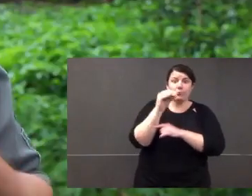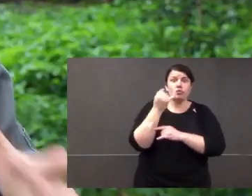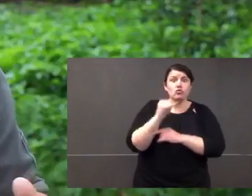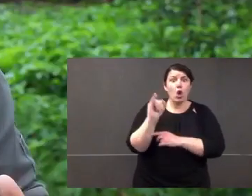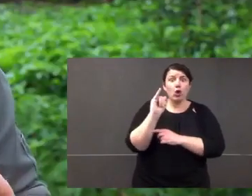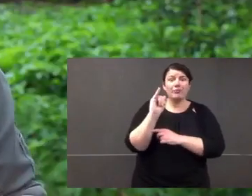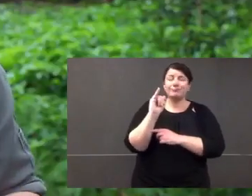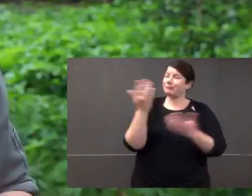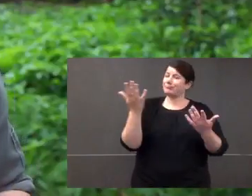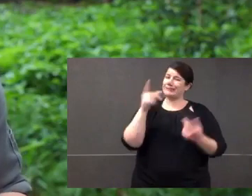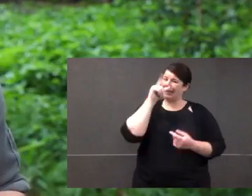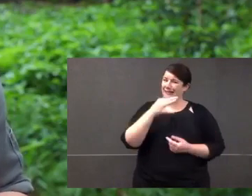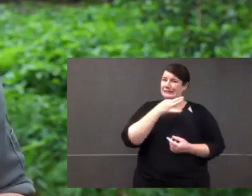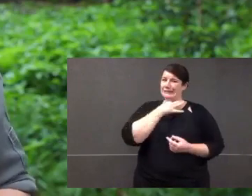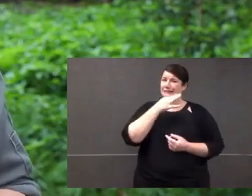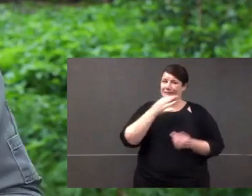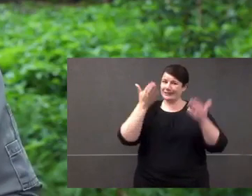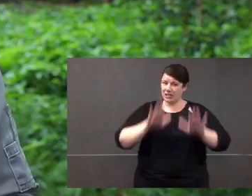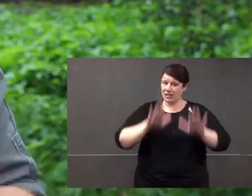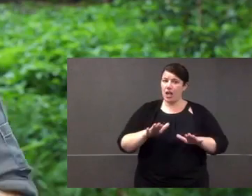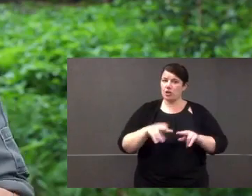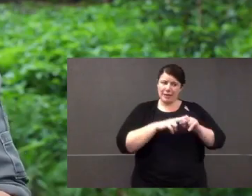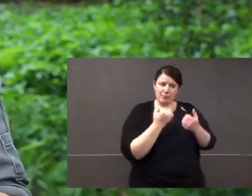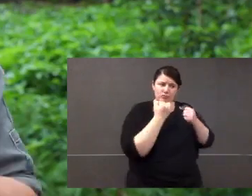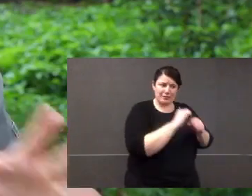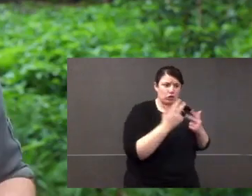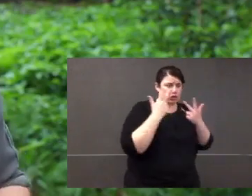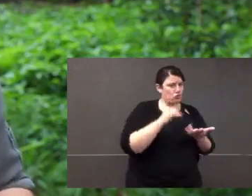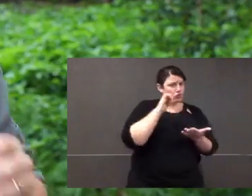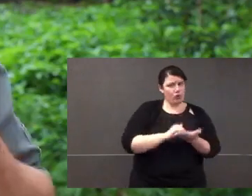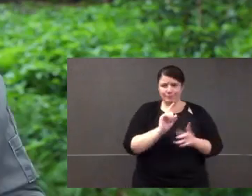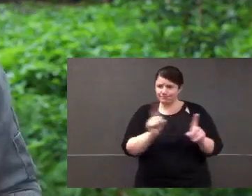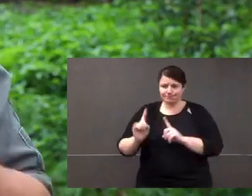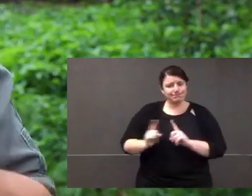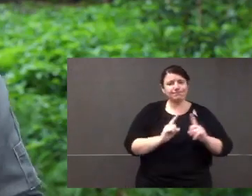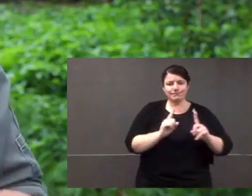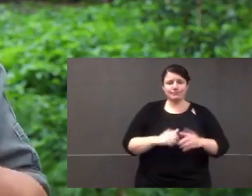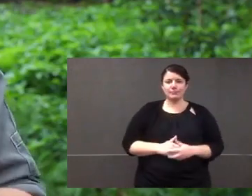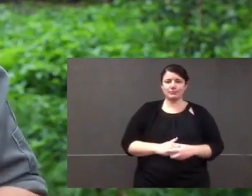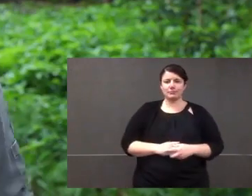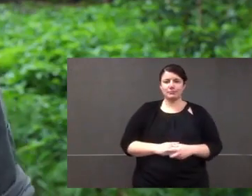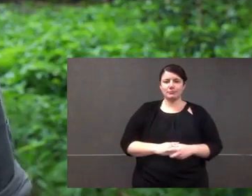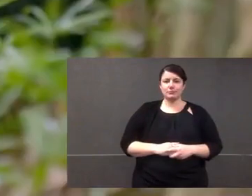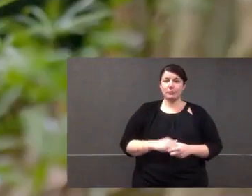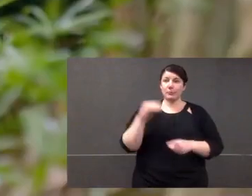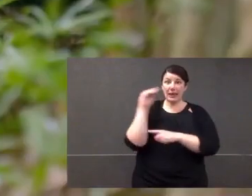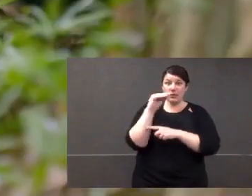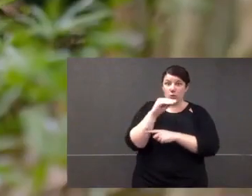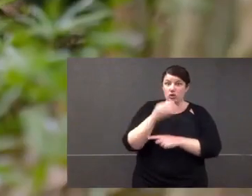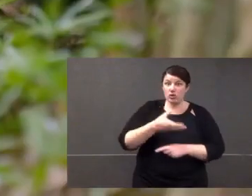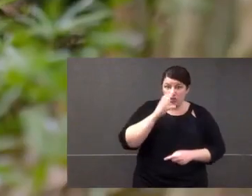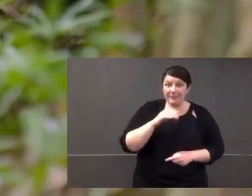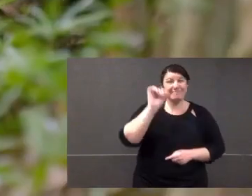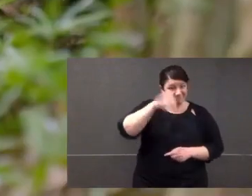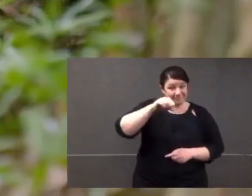and fruits in the forest. If a cassowary chick eats the wrong one just once, it could be dead. So dad is their protector and guardian. The